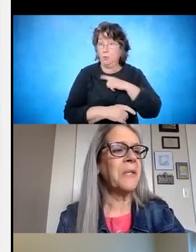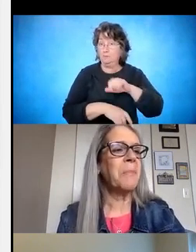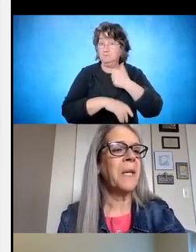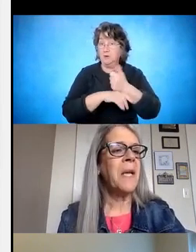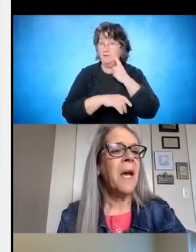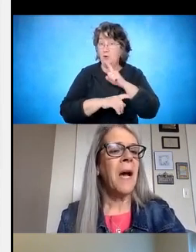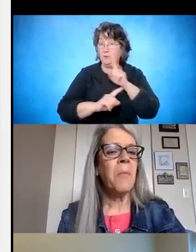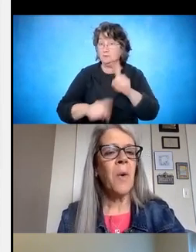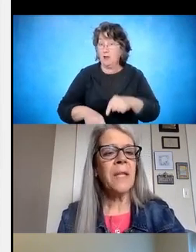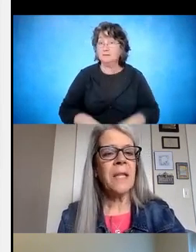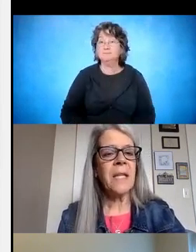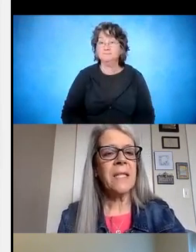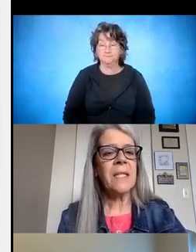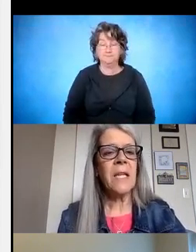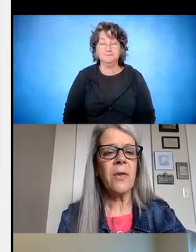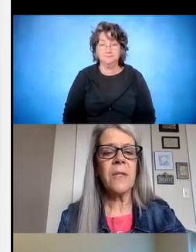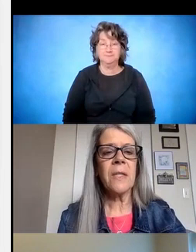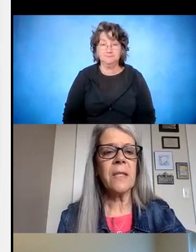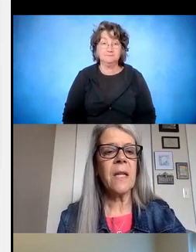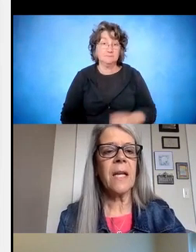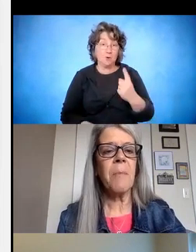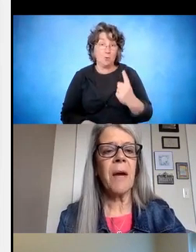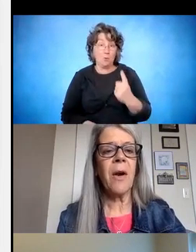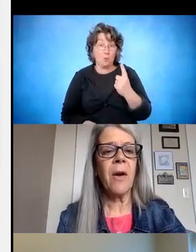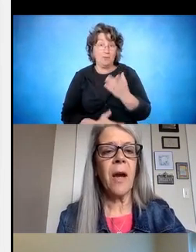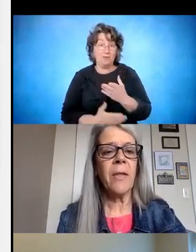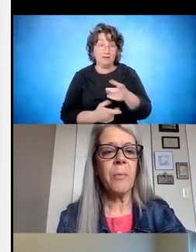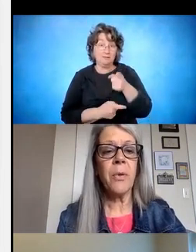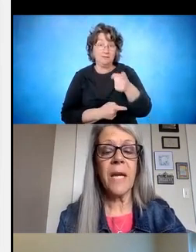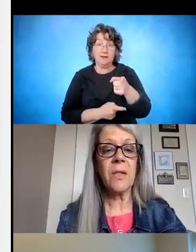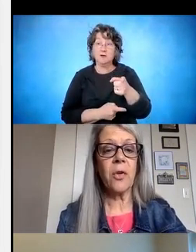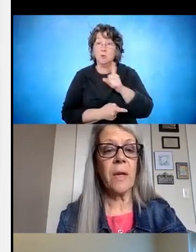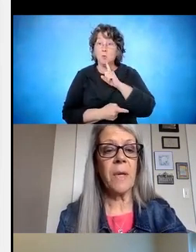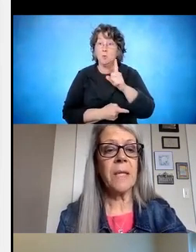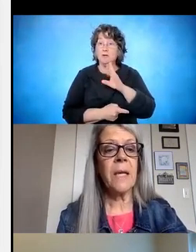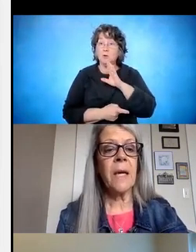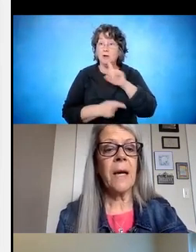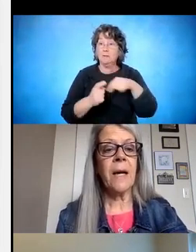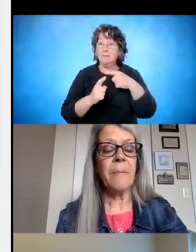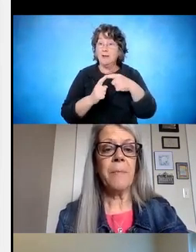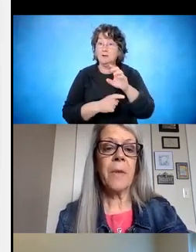through this. But one of the things that's in here is talking about the Pre-ETS Agreement.